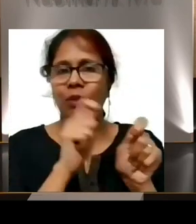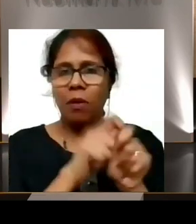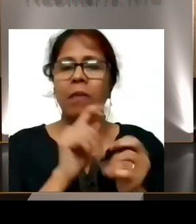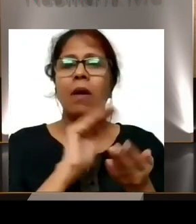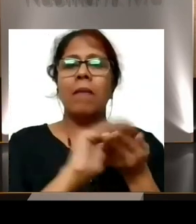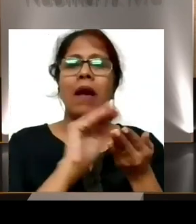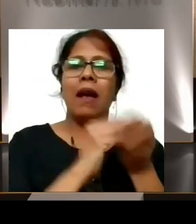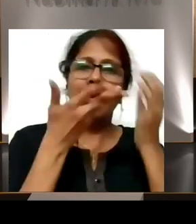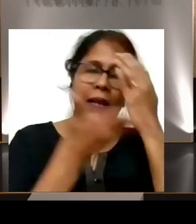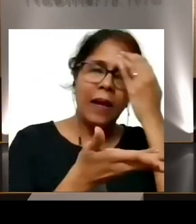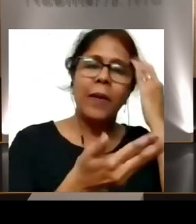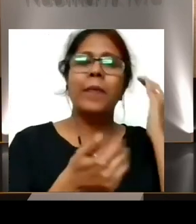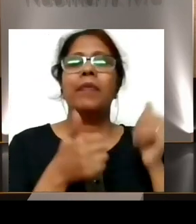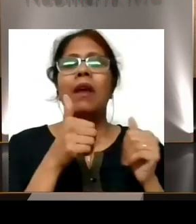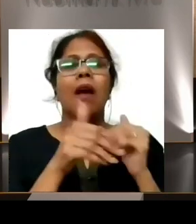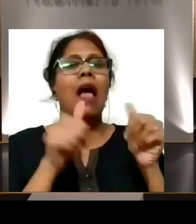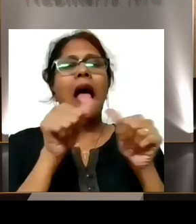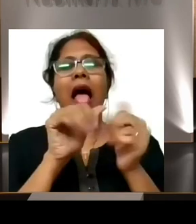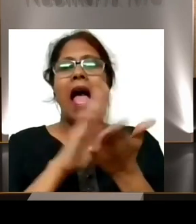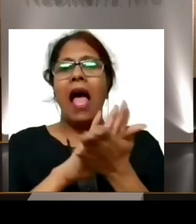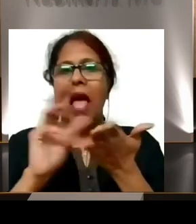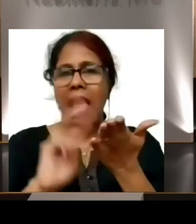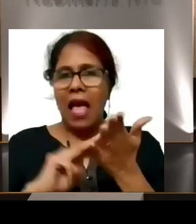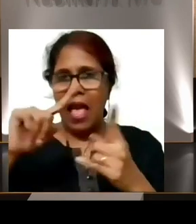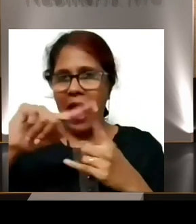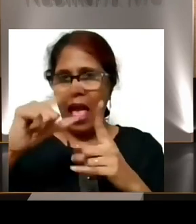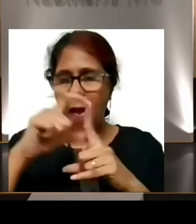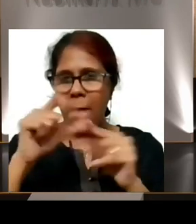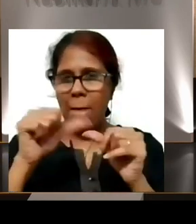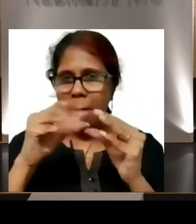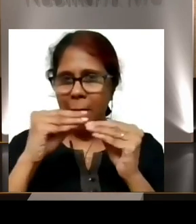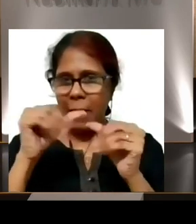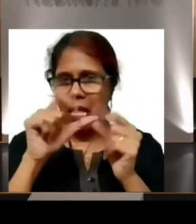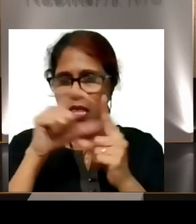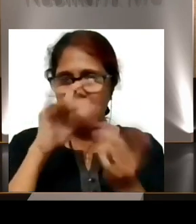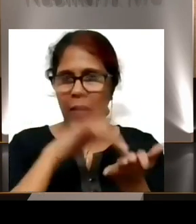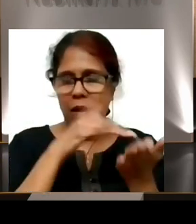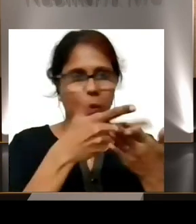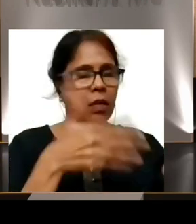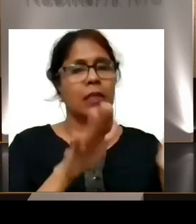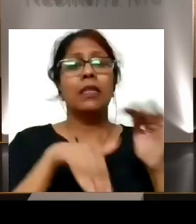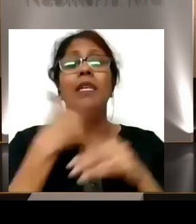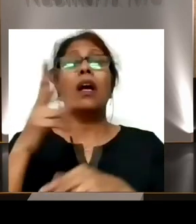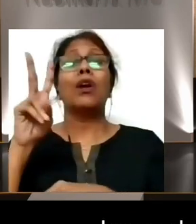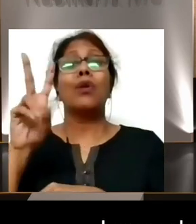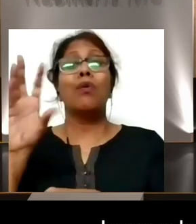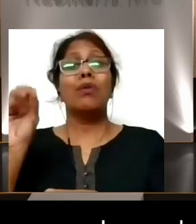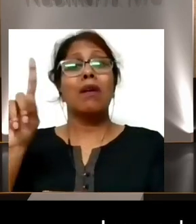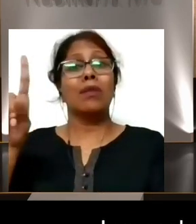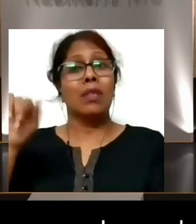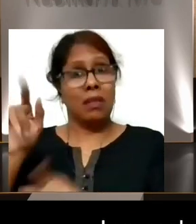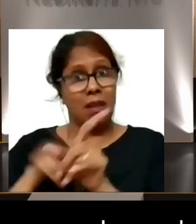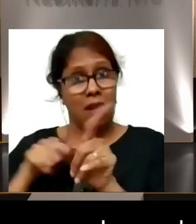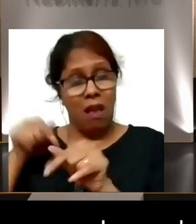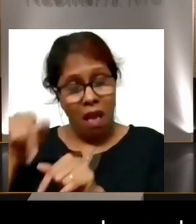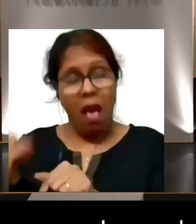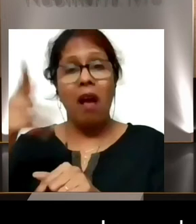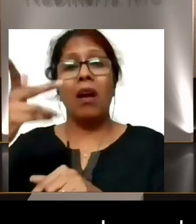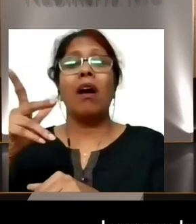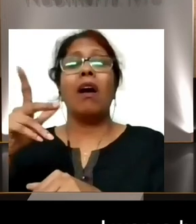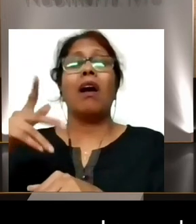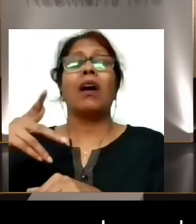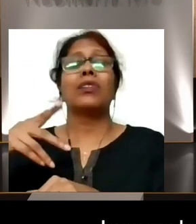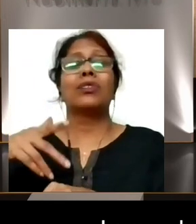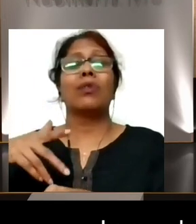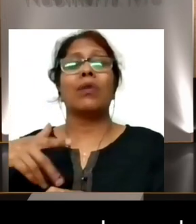Ahmedabad now. And in 2016, I won a bronze medal at Asian championship in Beijing, China. I won a gold, I